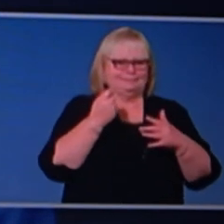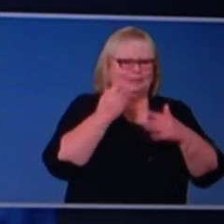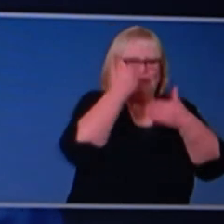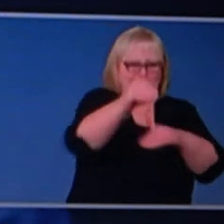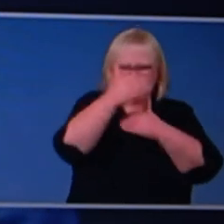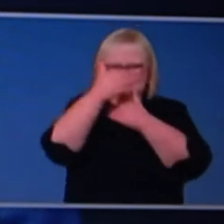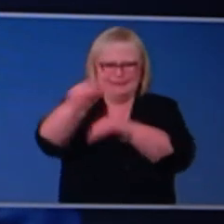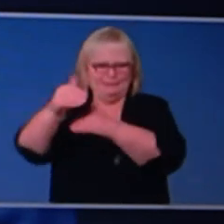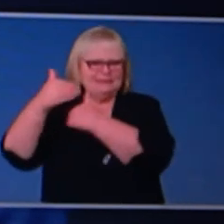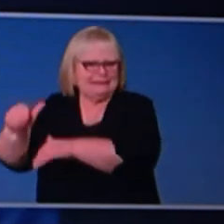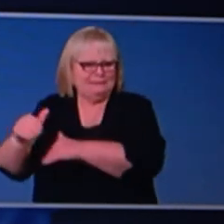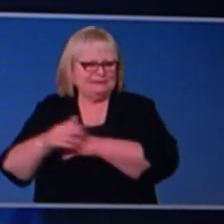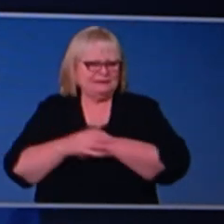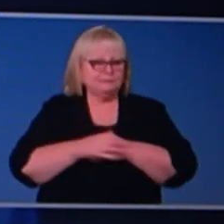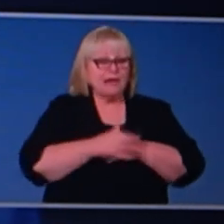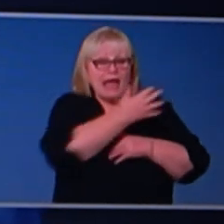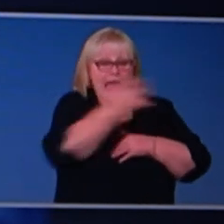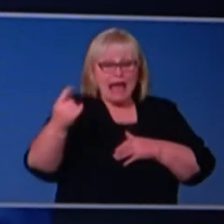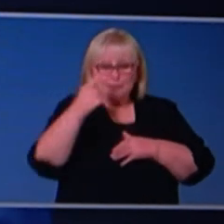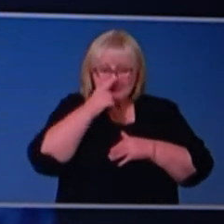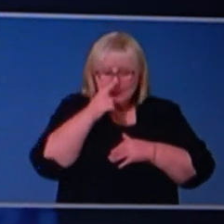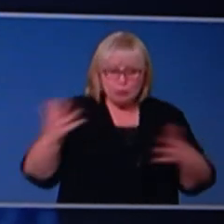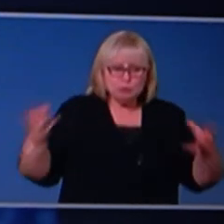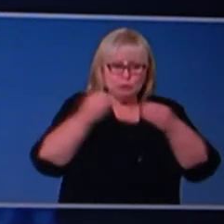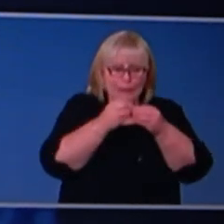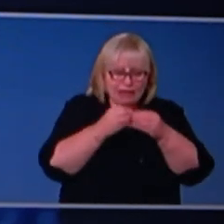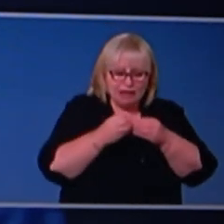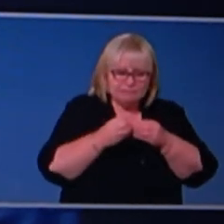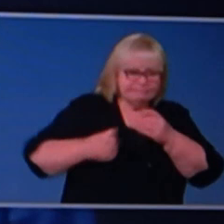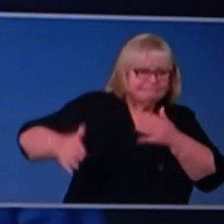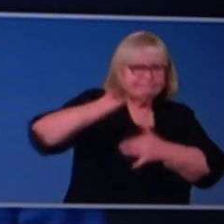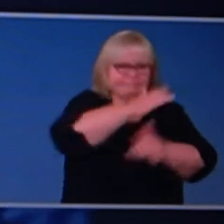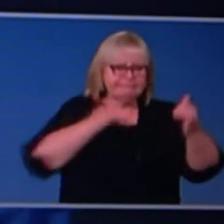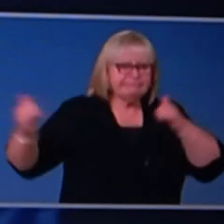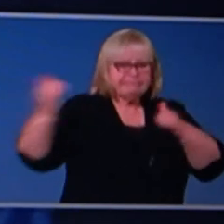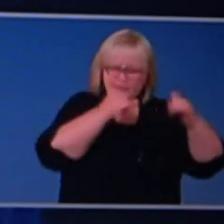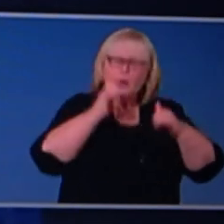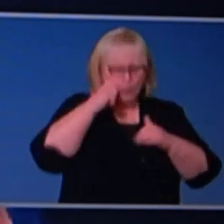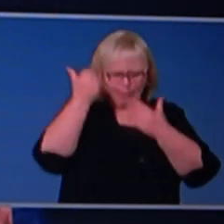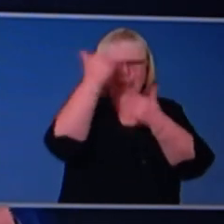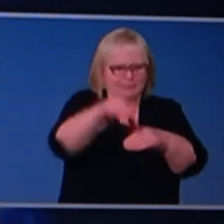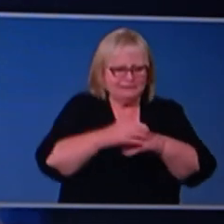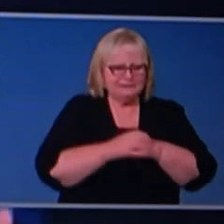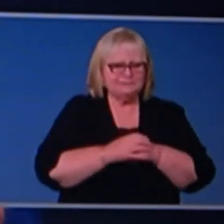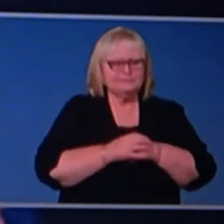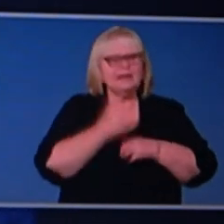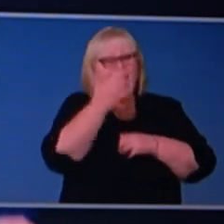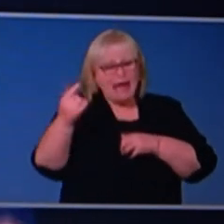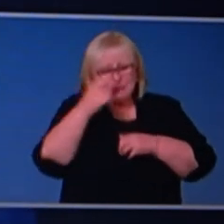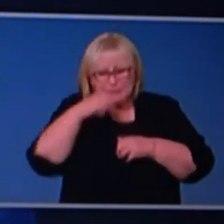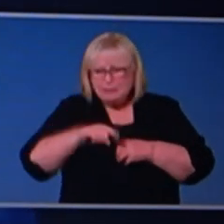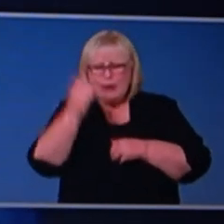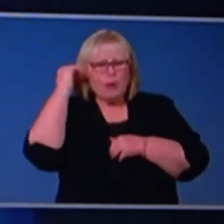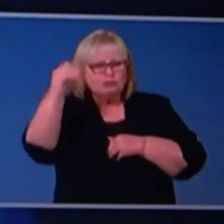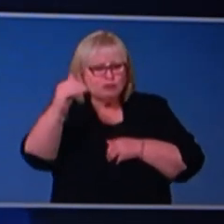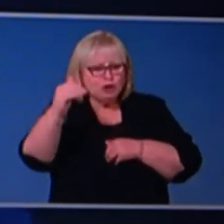the continue to be limits on gatherings. There'll be continue to be limits on, uh, on people in rooms, but wherever you go,